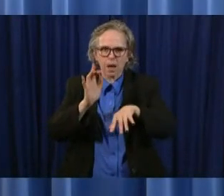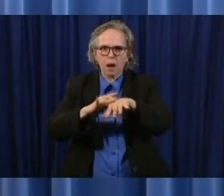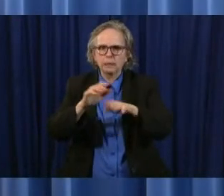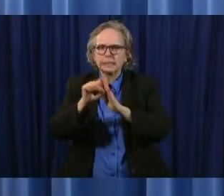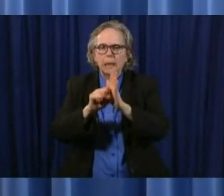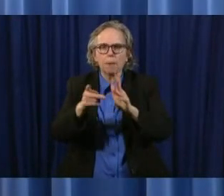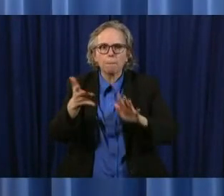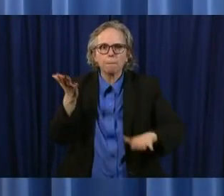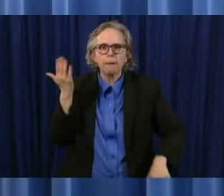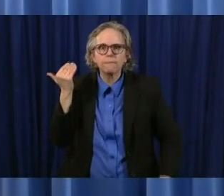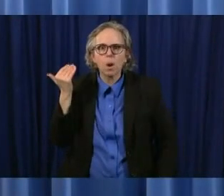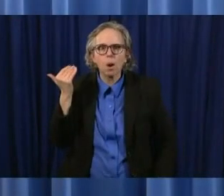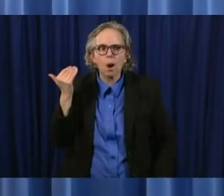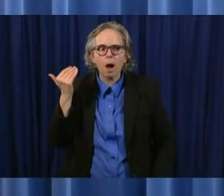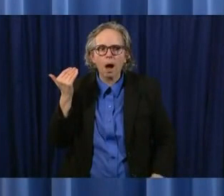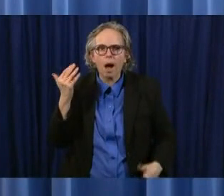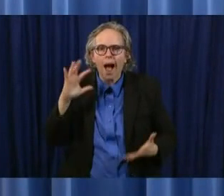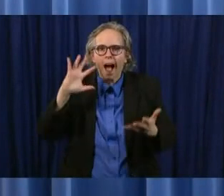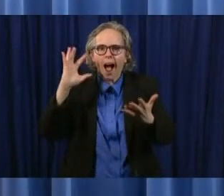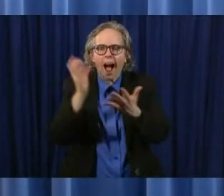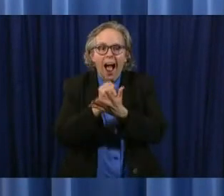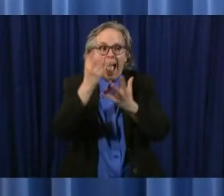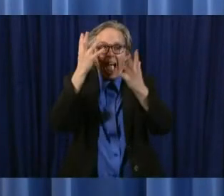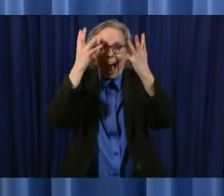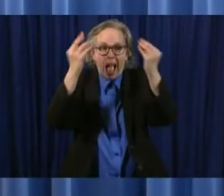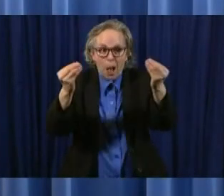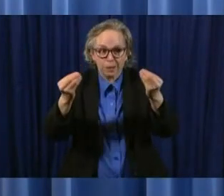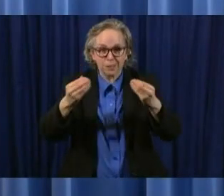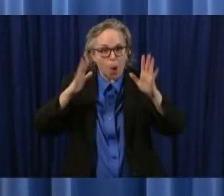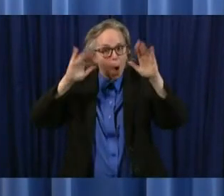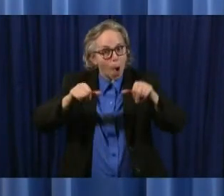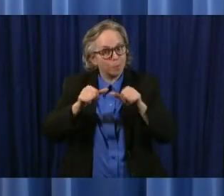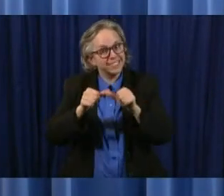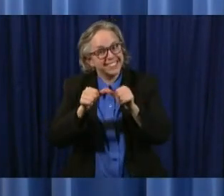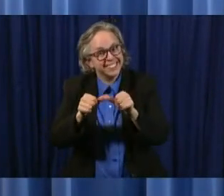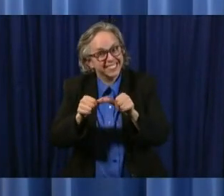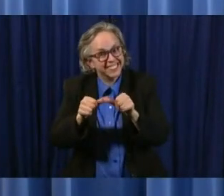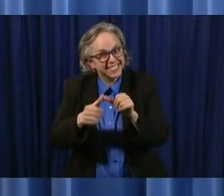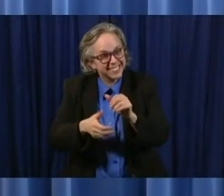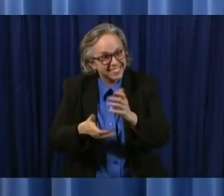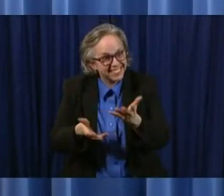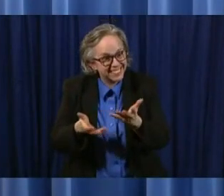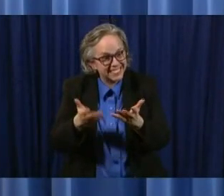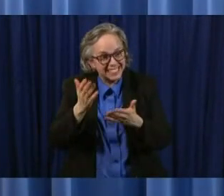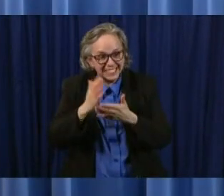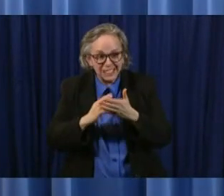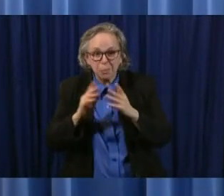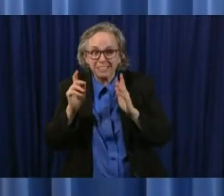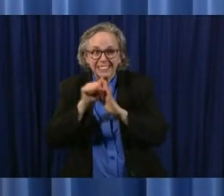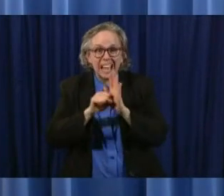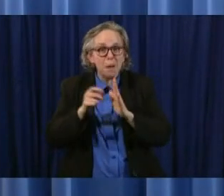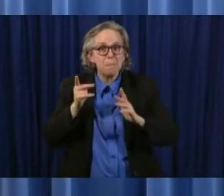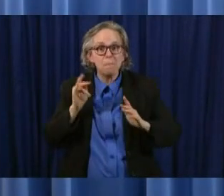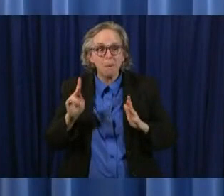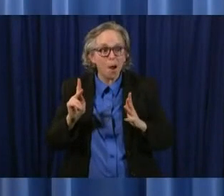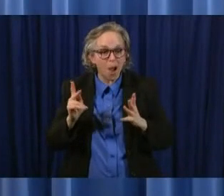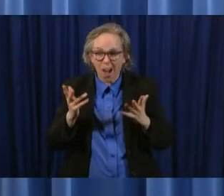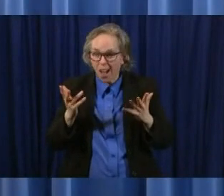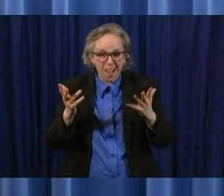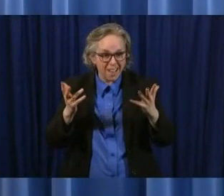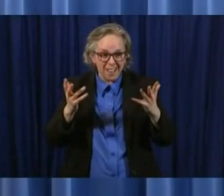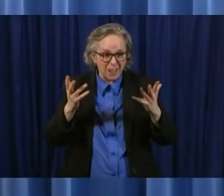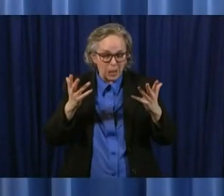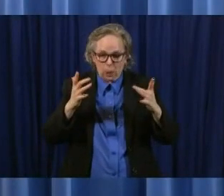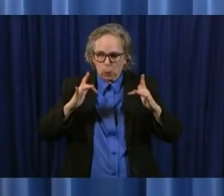over those folks will continue to come back to our state parks because we have some state parks that are not utilized very much uh and they're great places to go